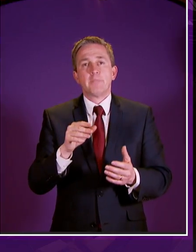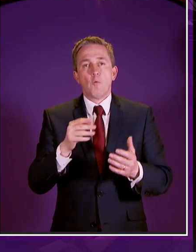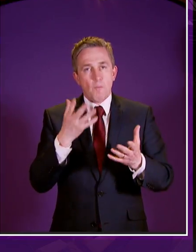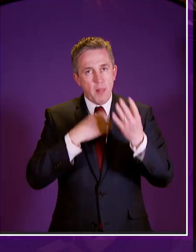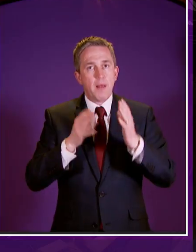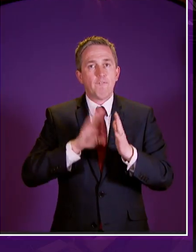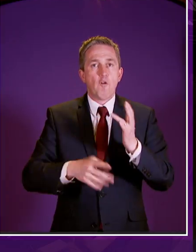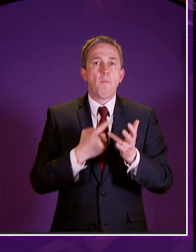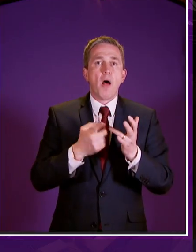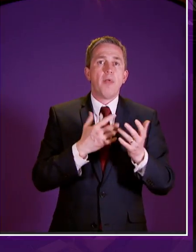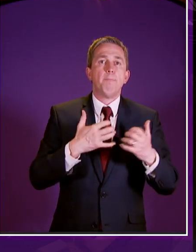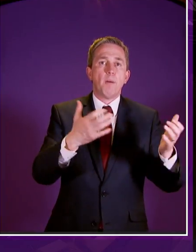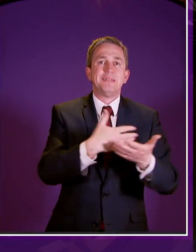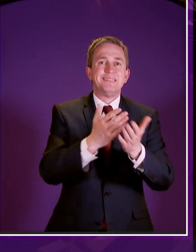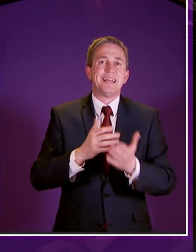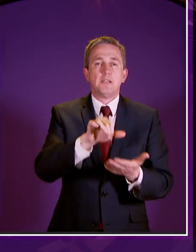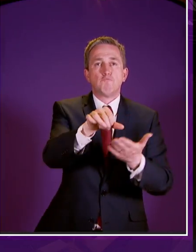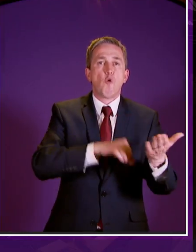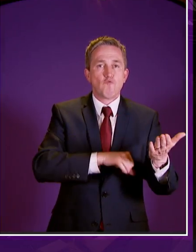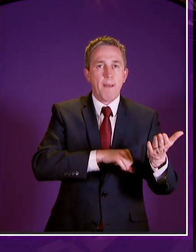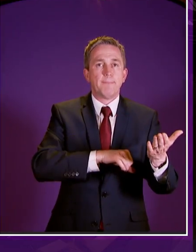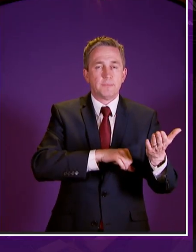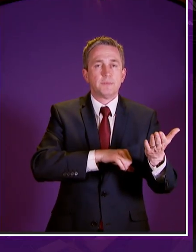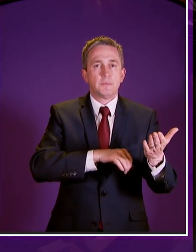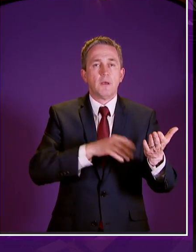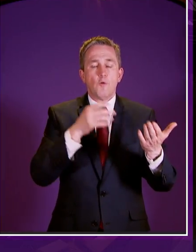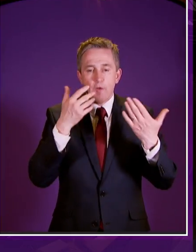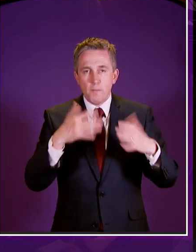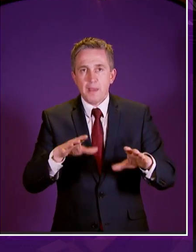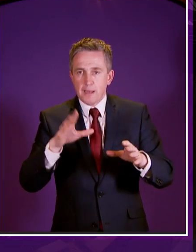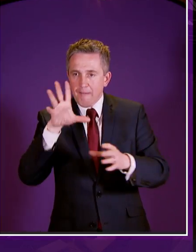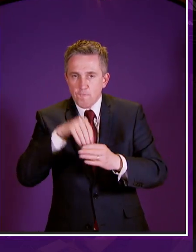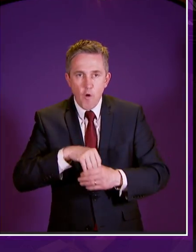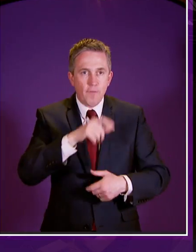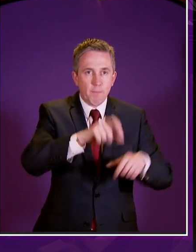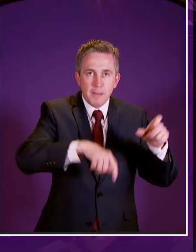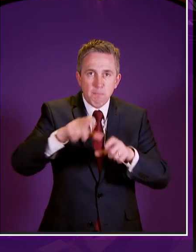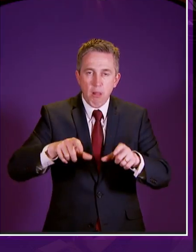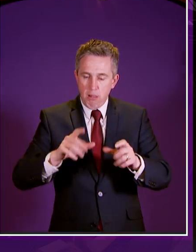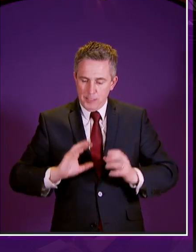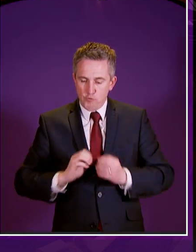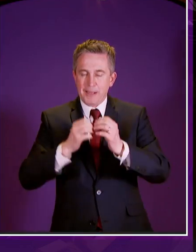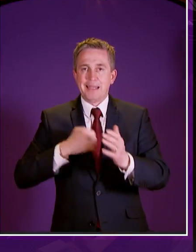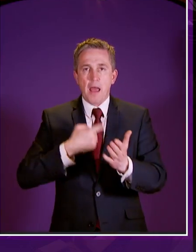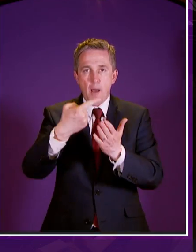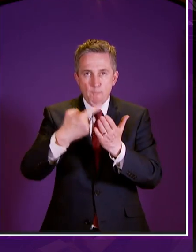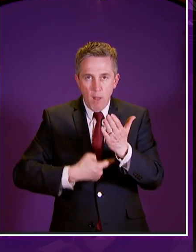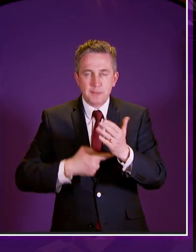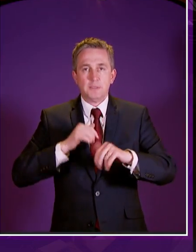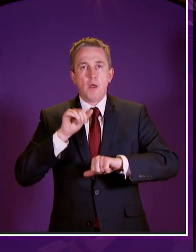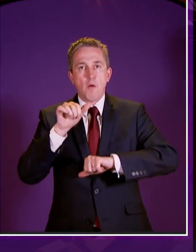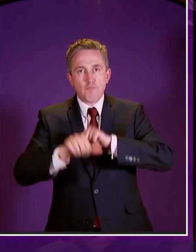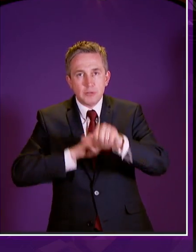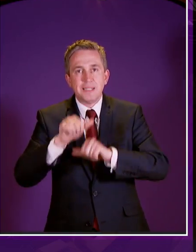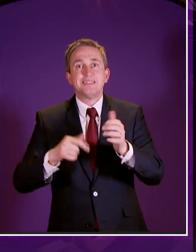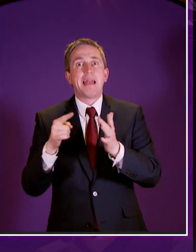previous public sector programs by delivering in phases and involving users in designing policies processes and